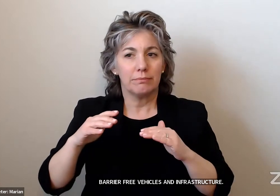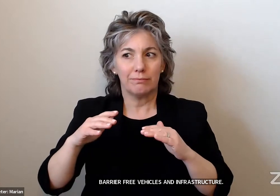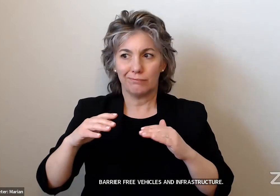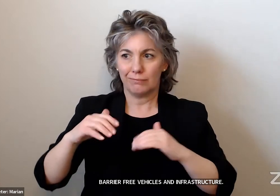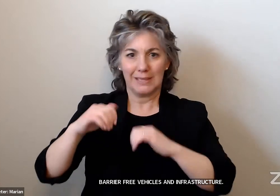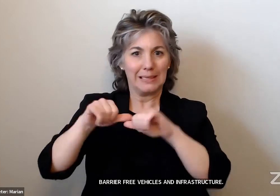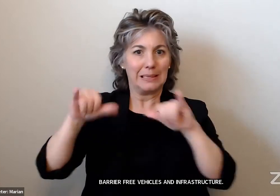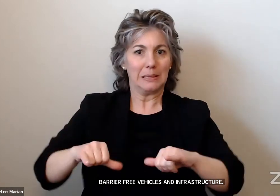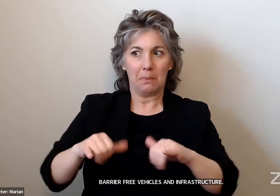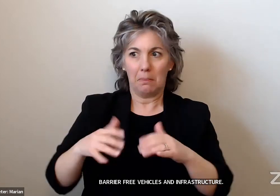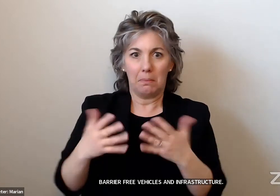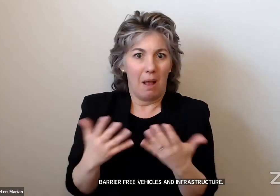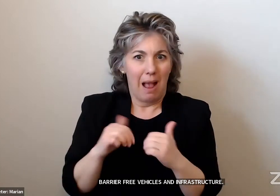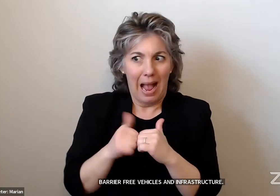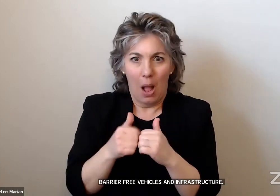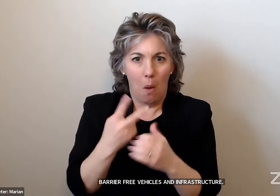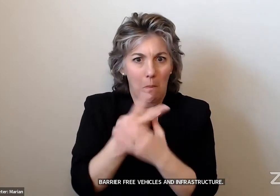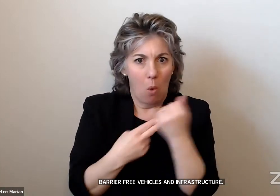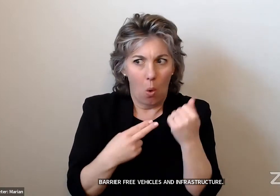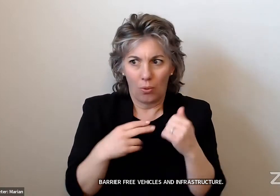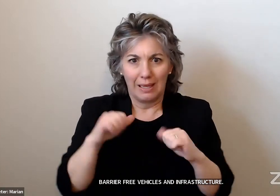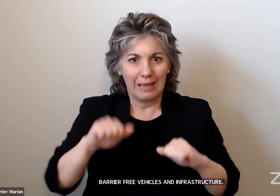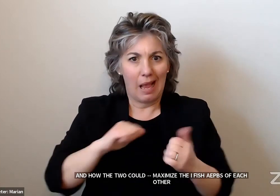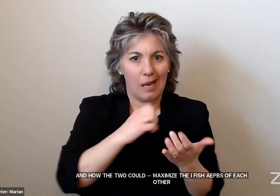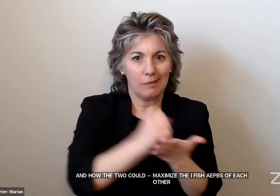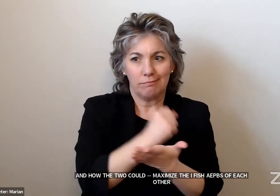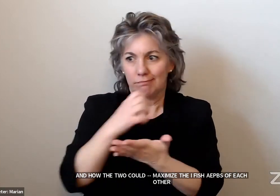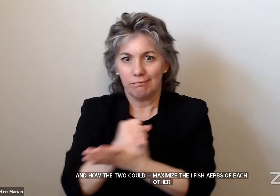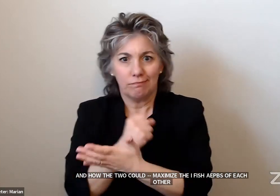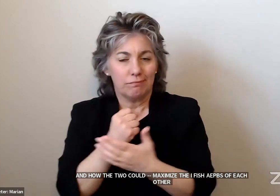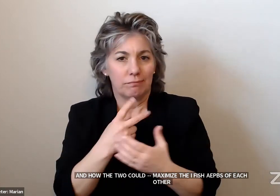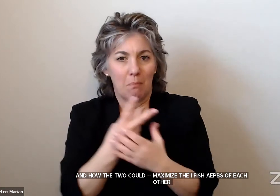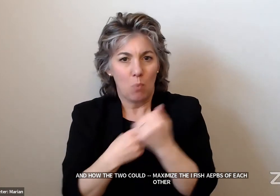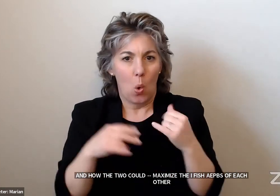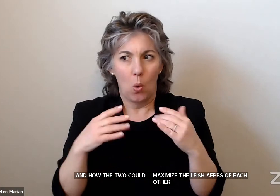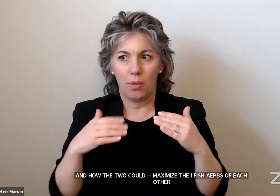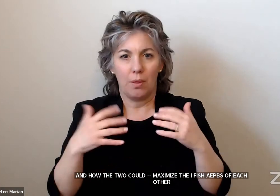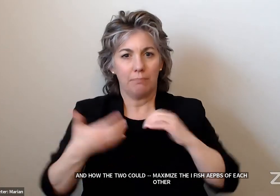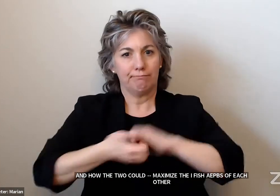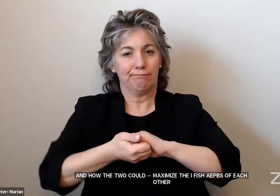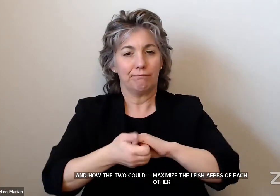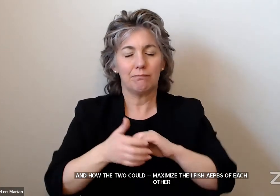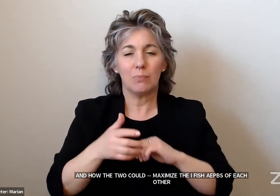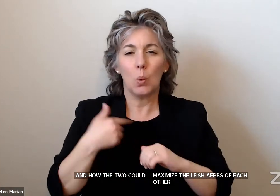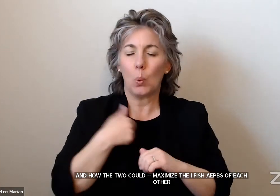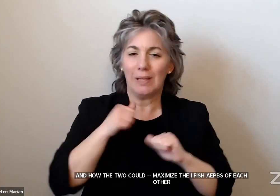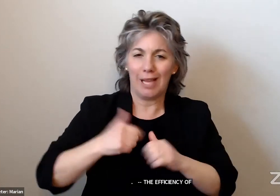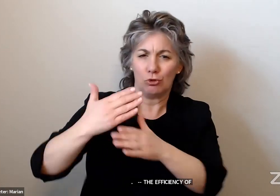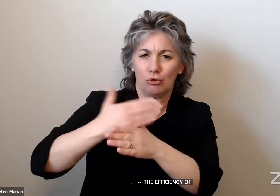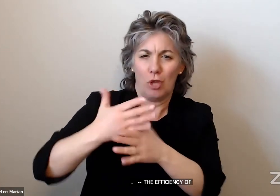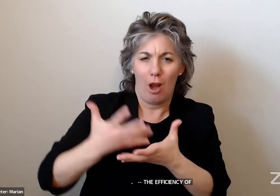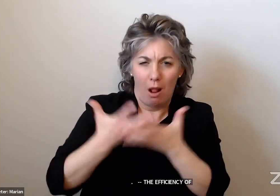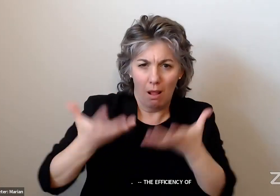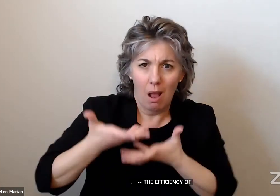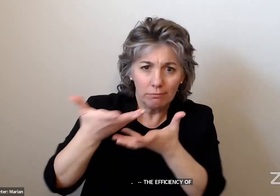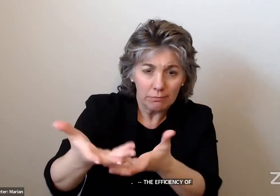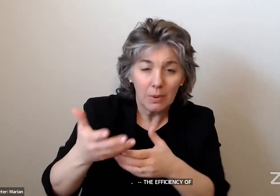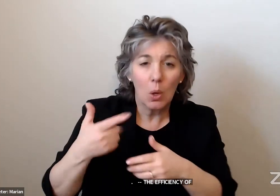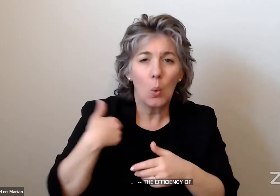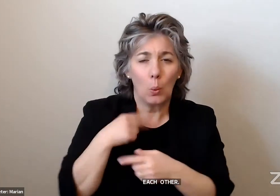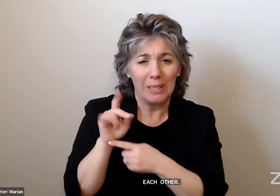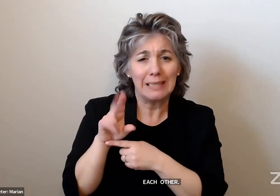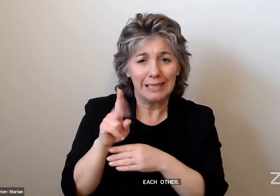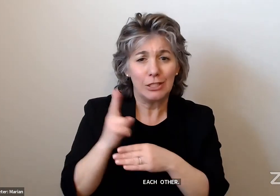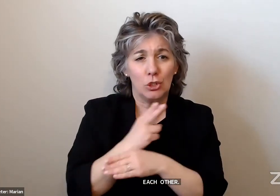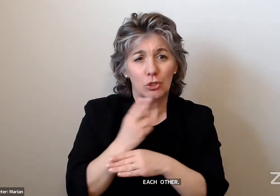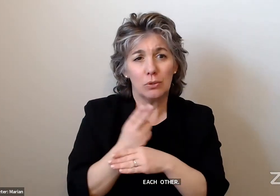maximize the efficiency of each other. There's a lot that we could share. We shared some initial stuff with the US Access